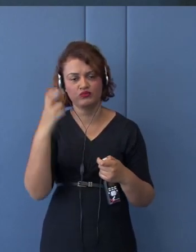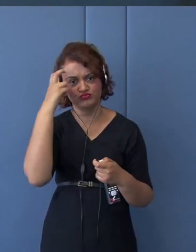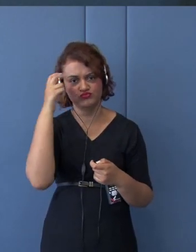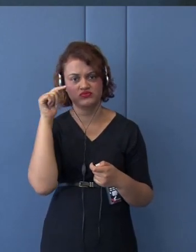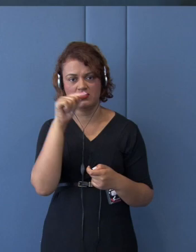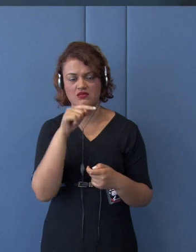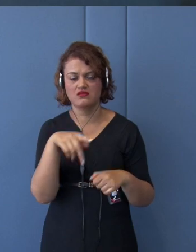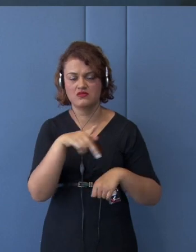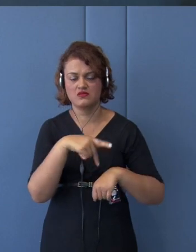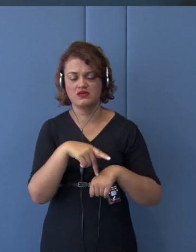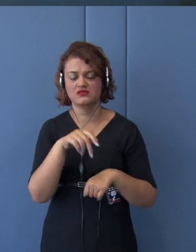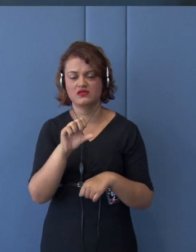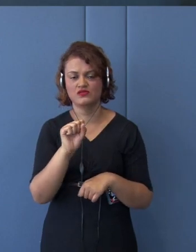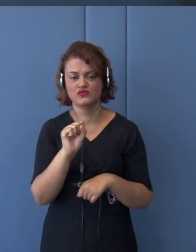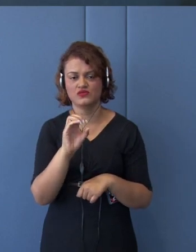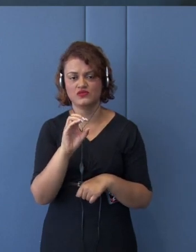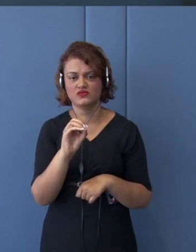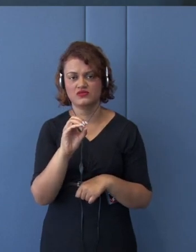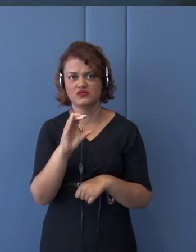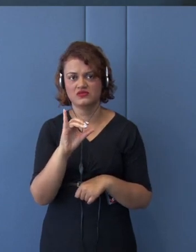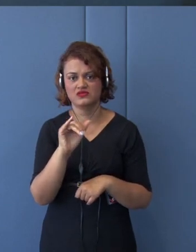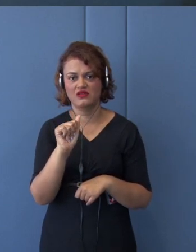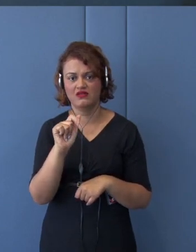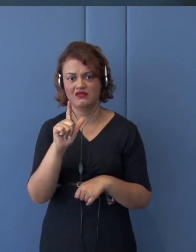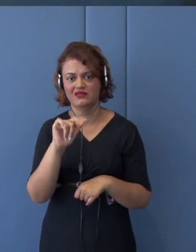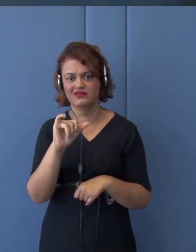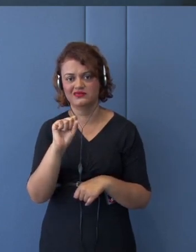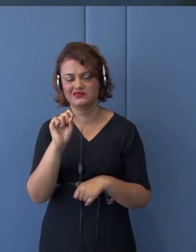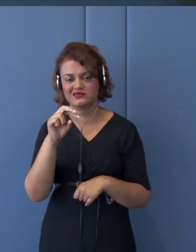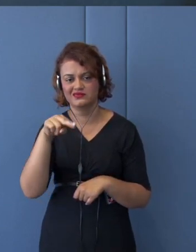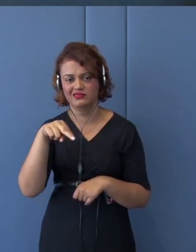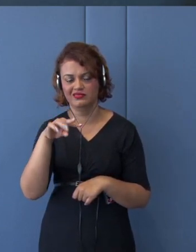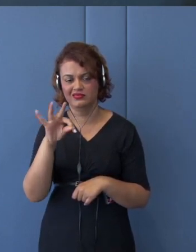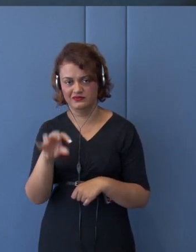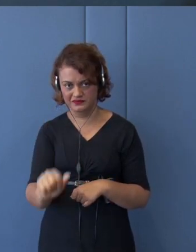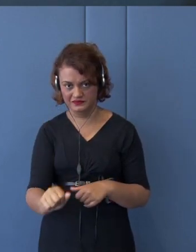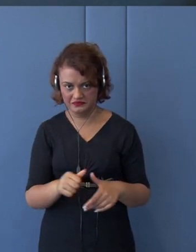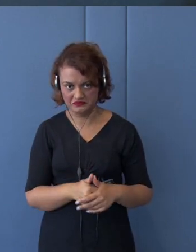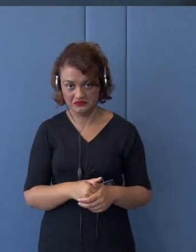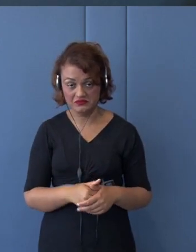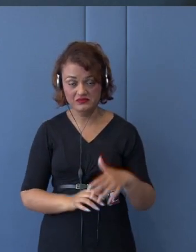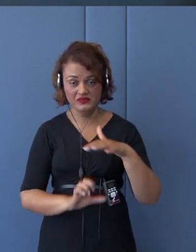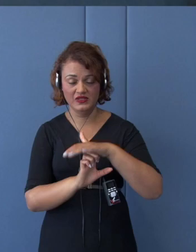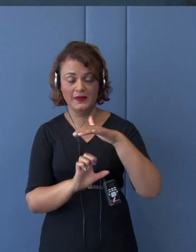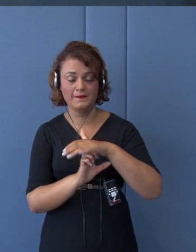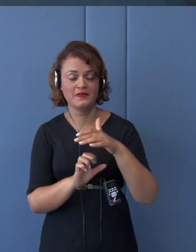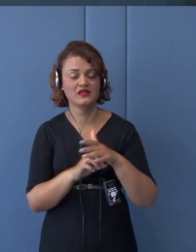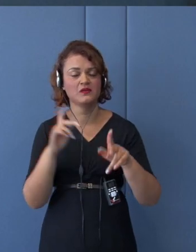We have a number of SOEs in other countries, like Tamasek of Singapore.